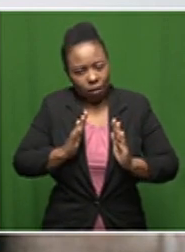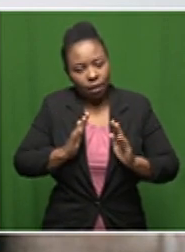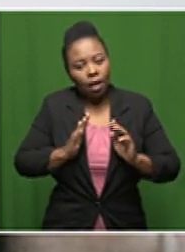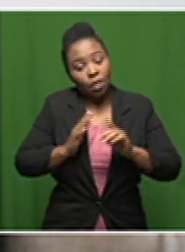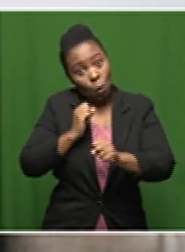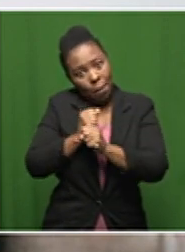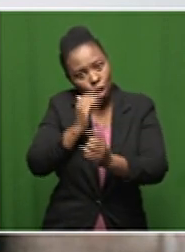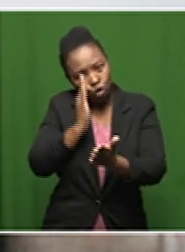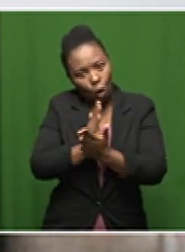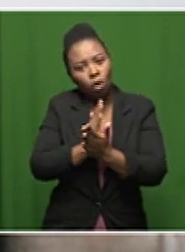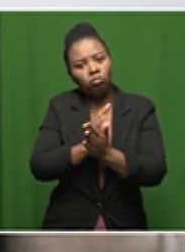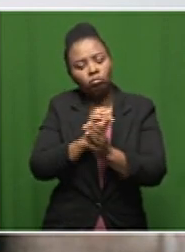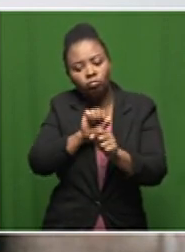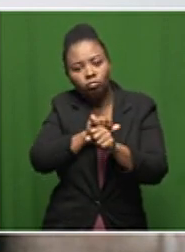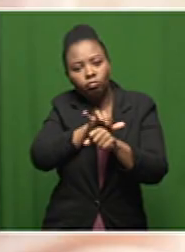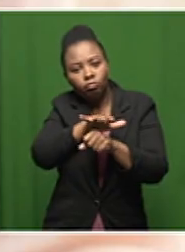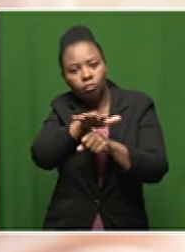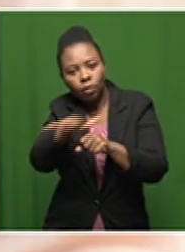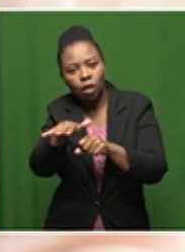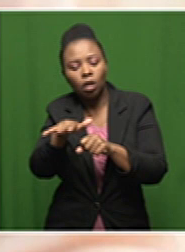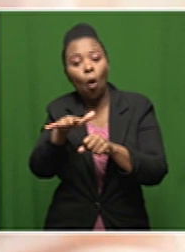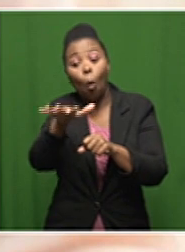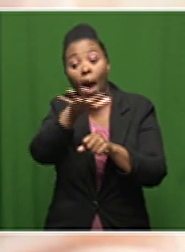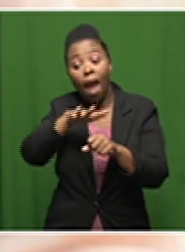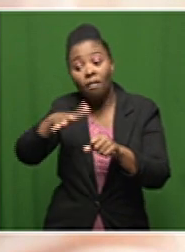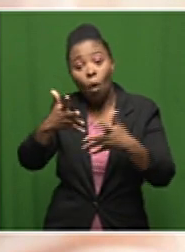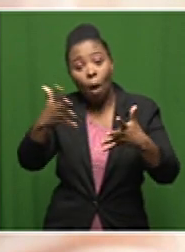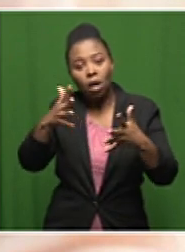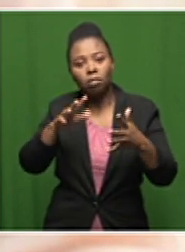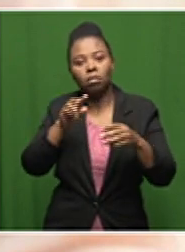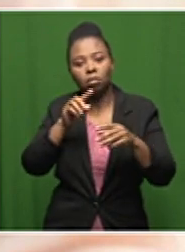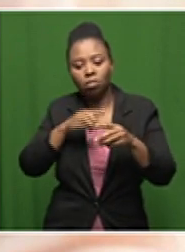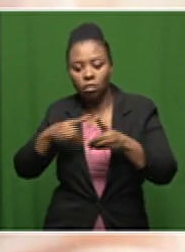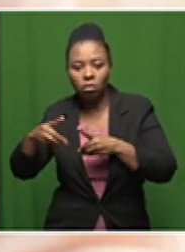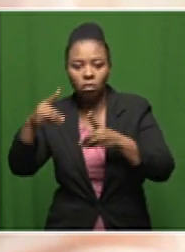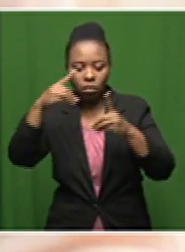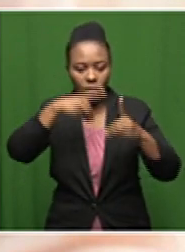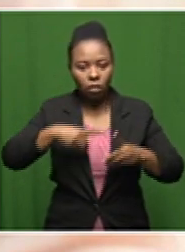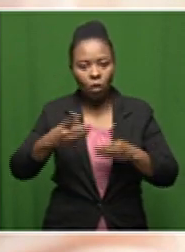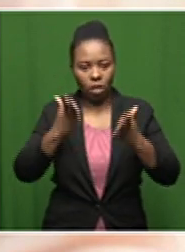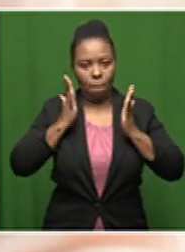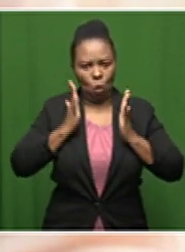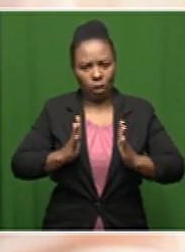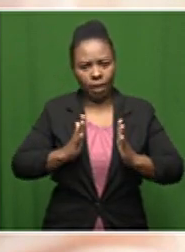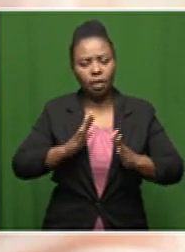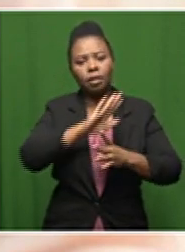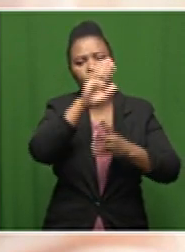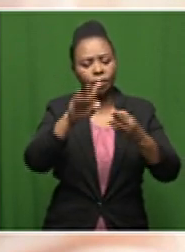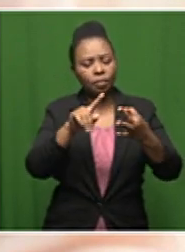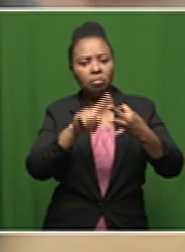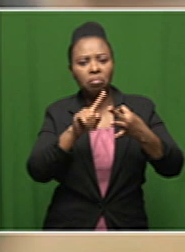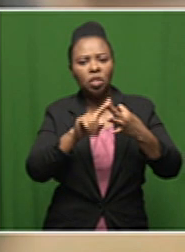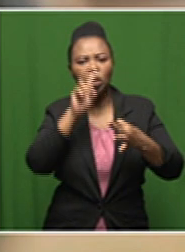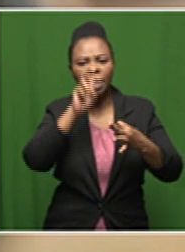that it gets to the peripheries and wherever it needs to go in the body itself but the third thing that you actually need is a certain amount